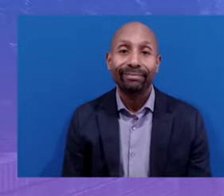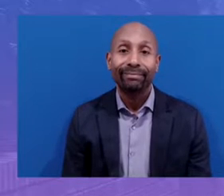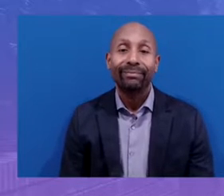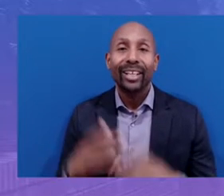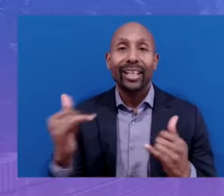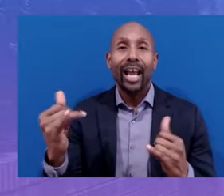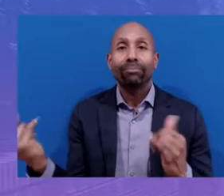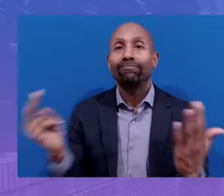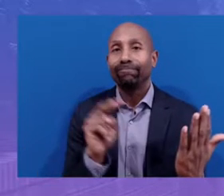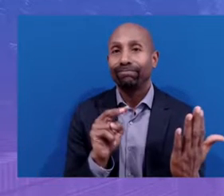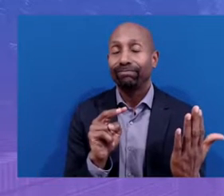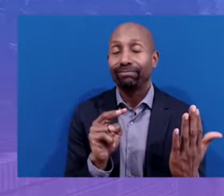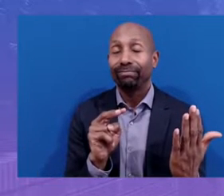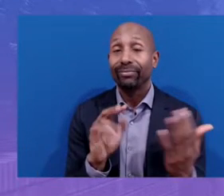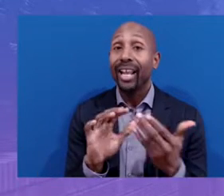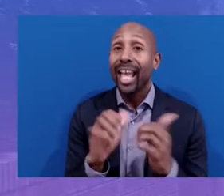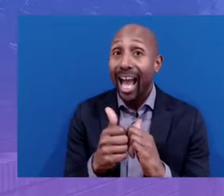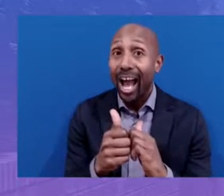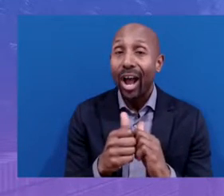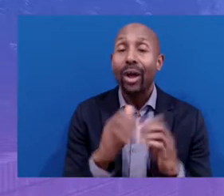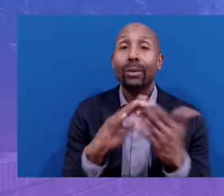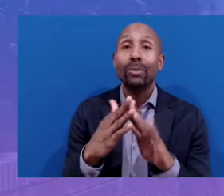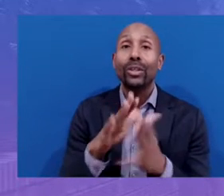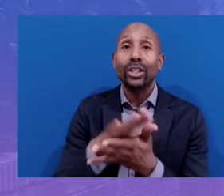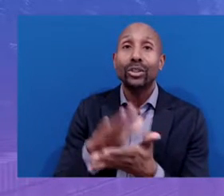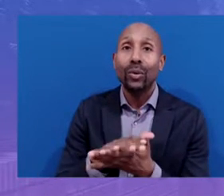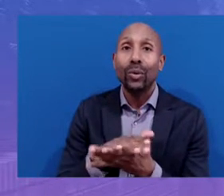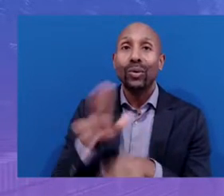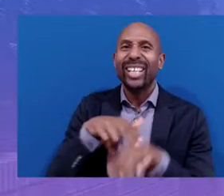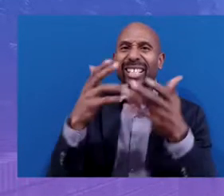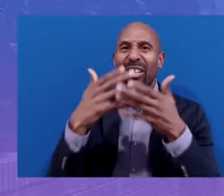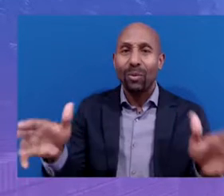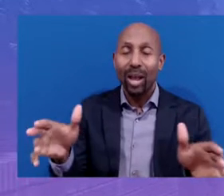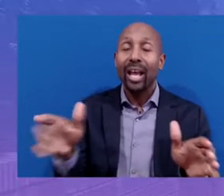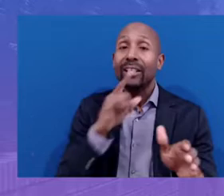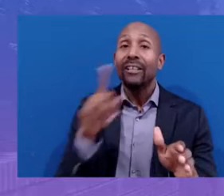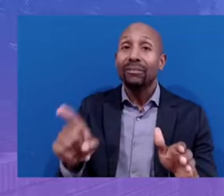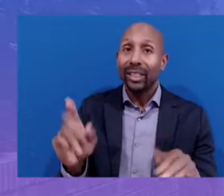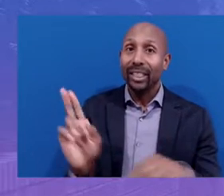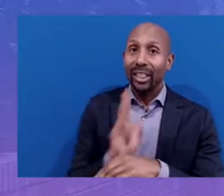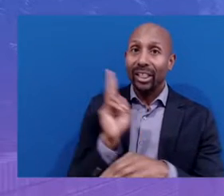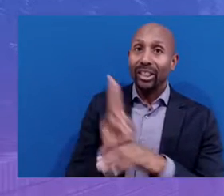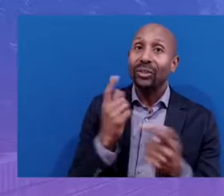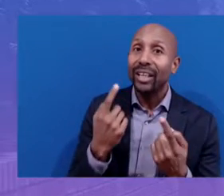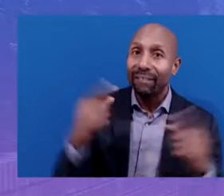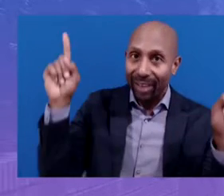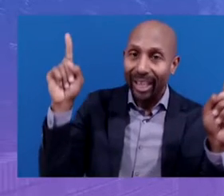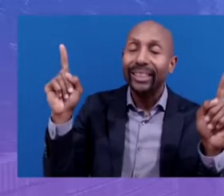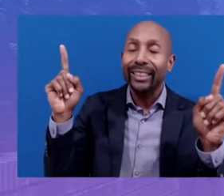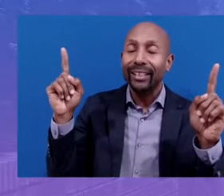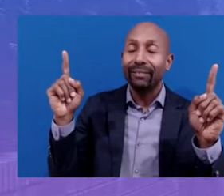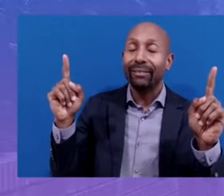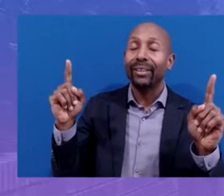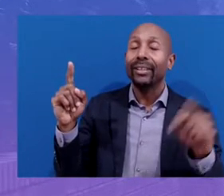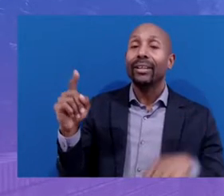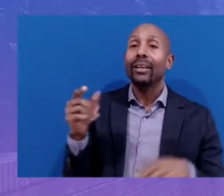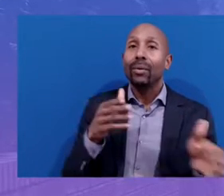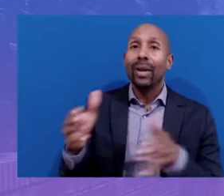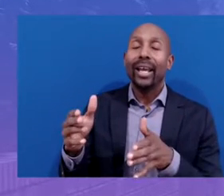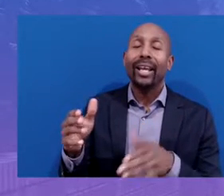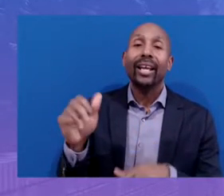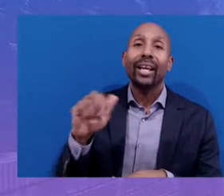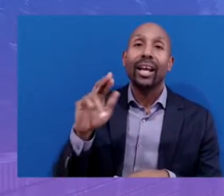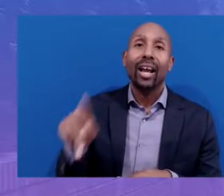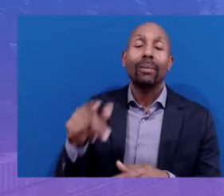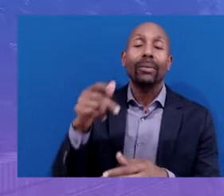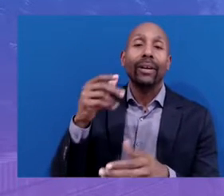Let's take a look at how community schools around the country are making effective use of ARPA funds. Hi